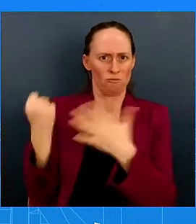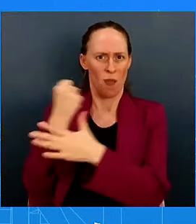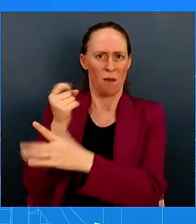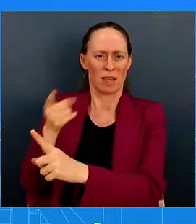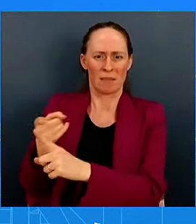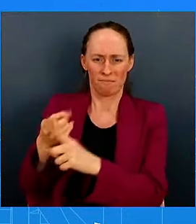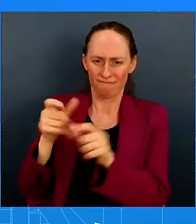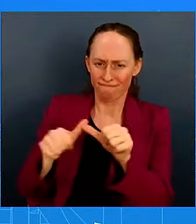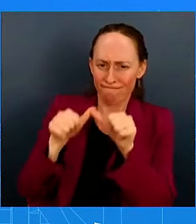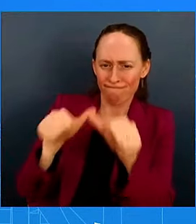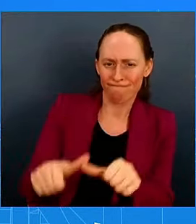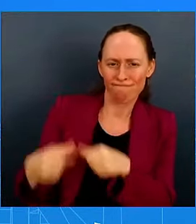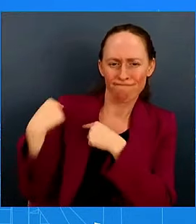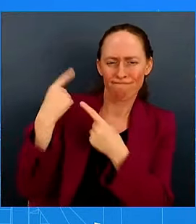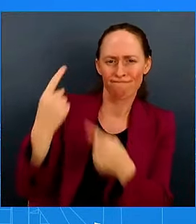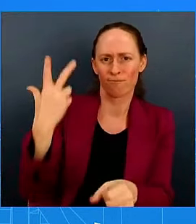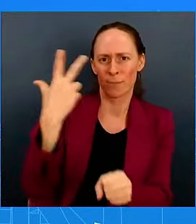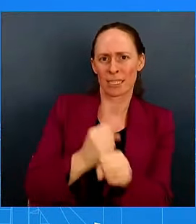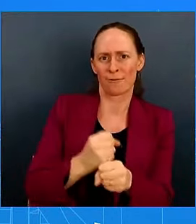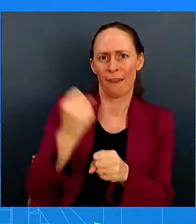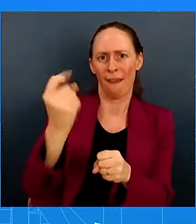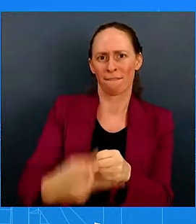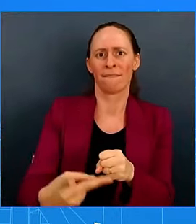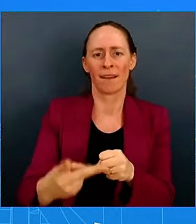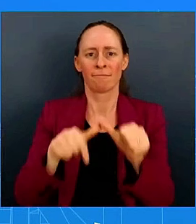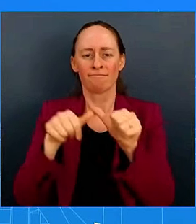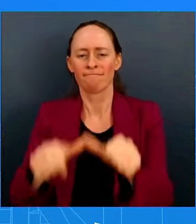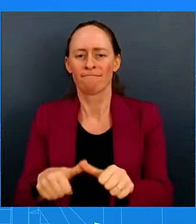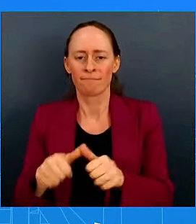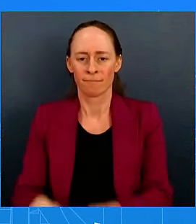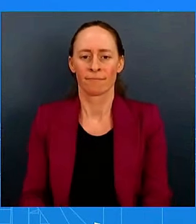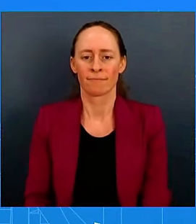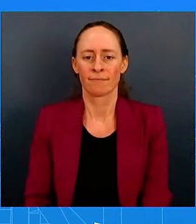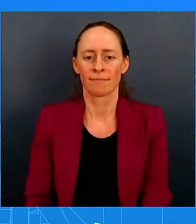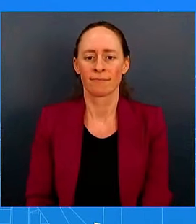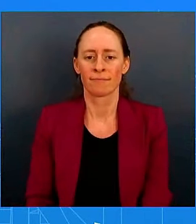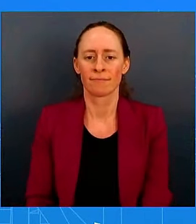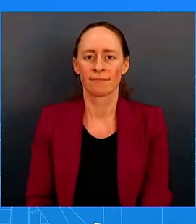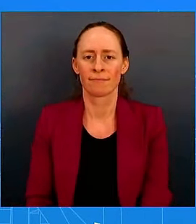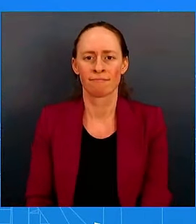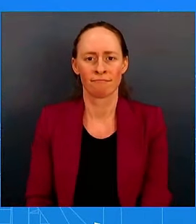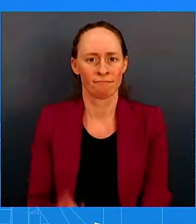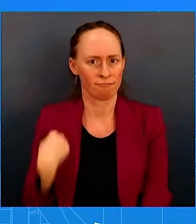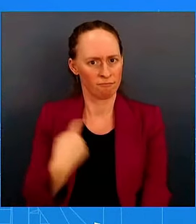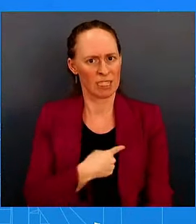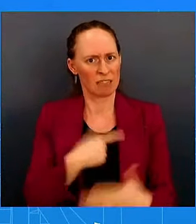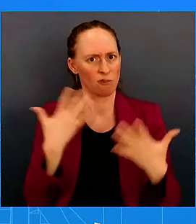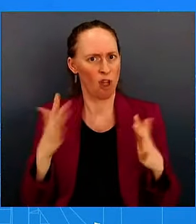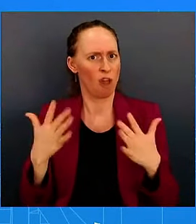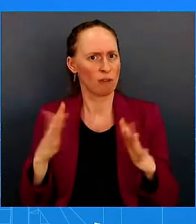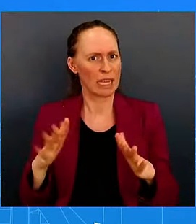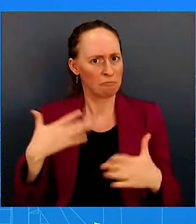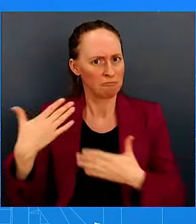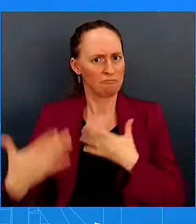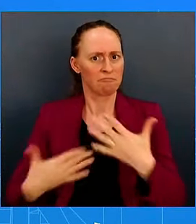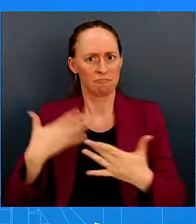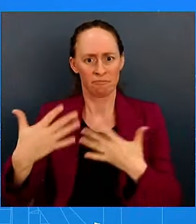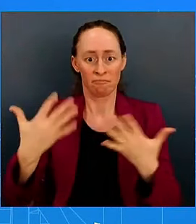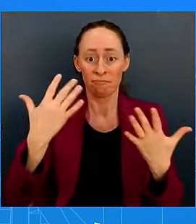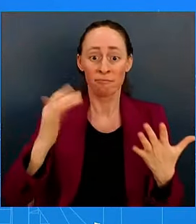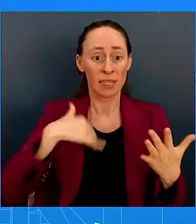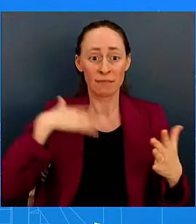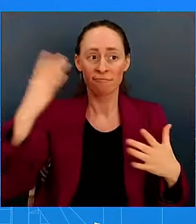to do. And I think under this administration, we have been able to build homes for people in an